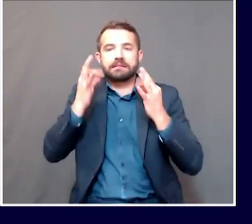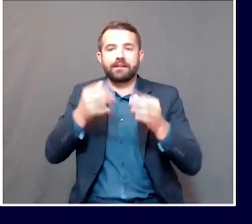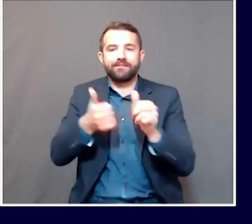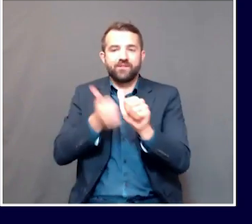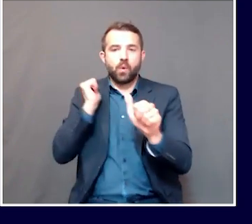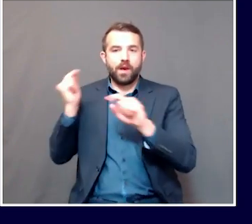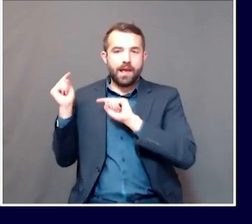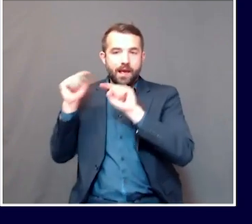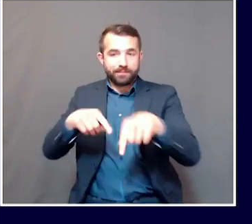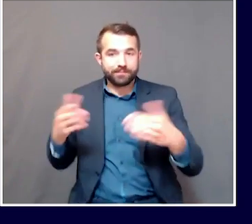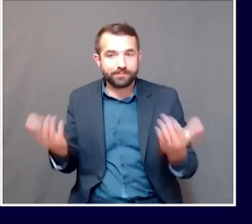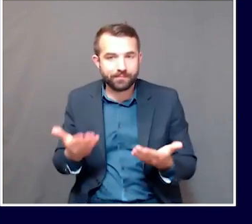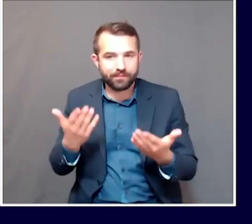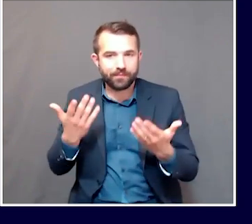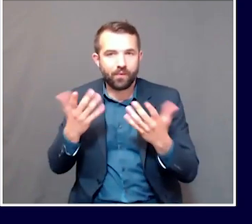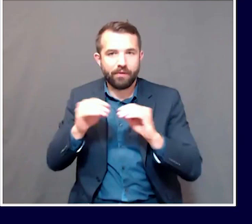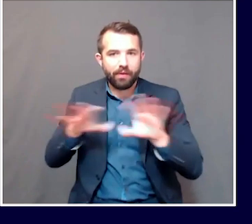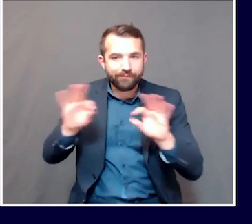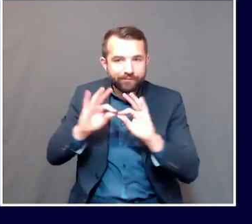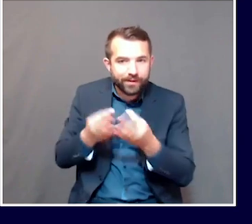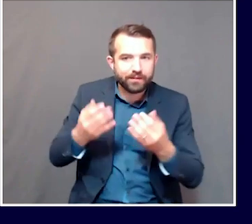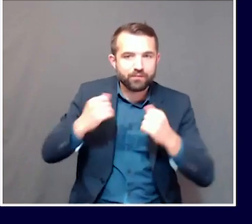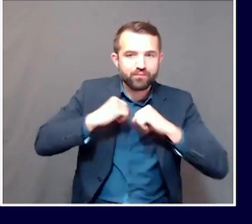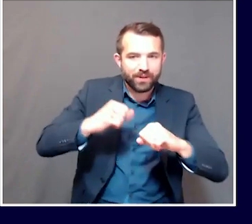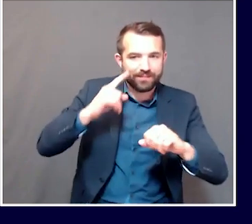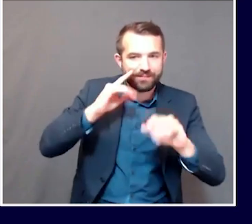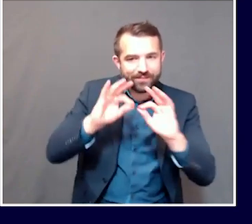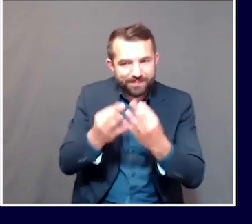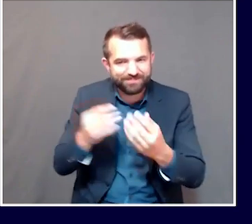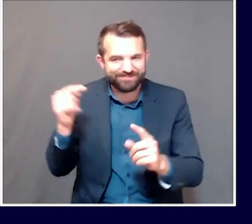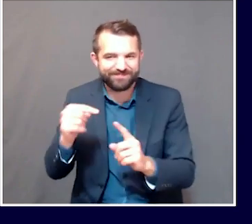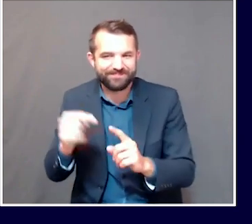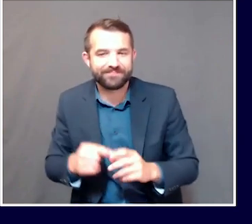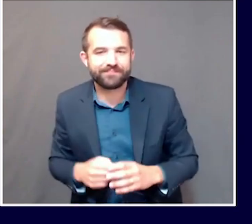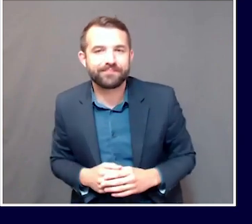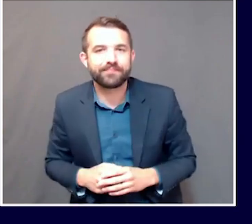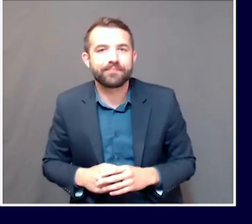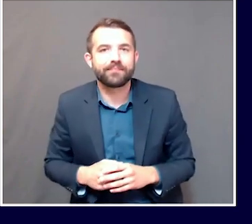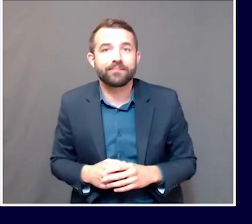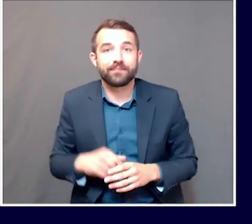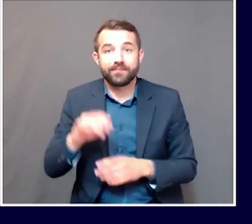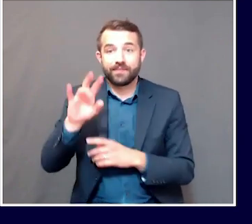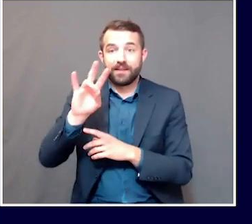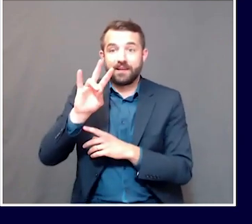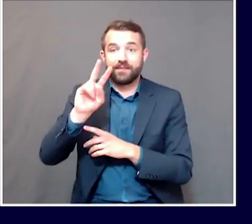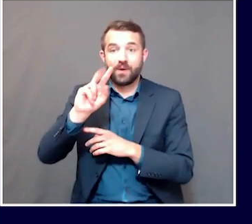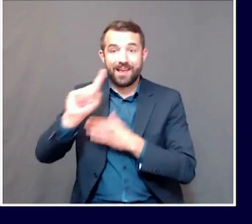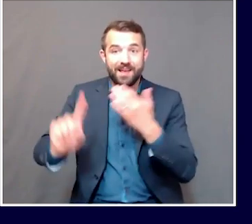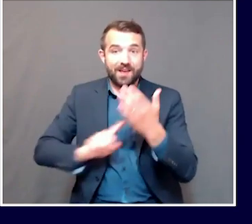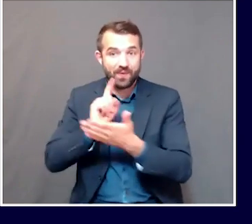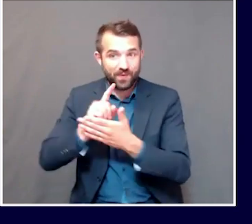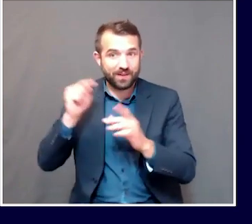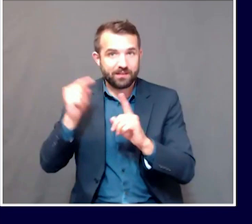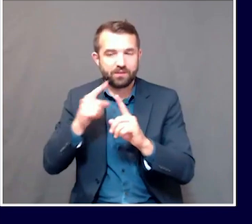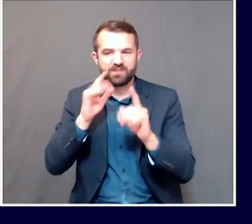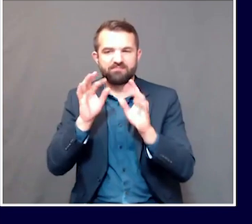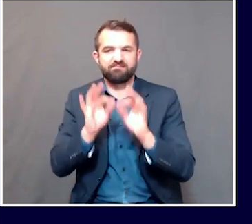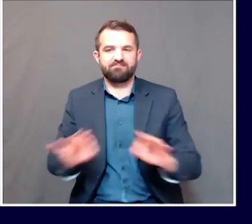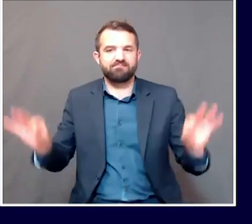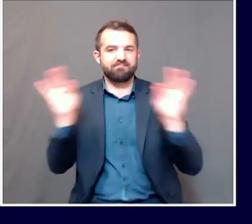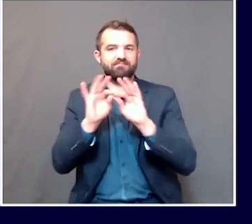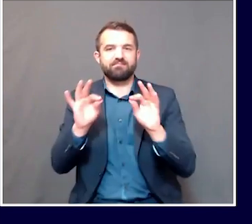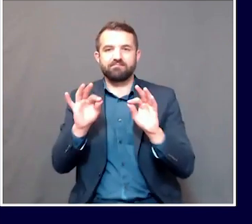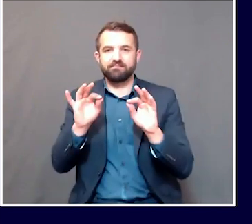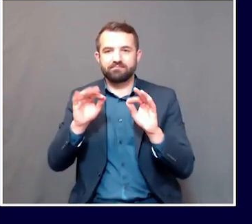some of whom we know to be immunocompromised. So that 72 hours is important, because it's the length of time before someone can arrive here,